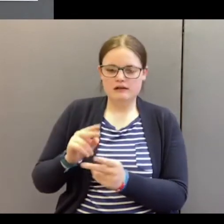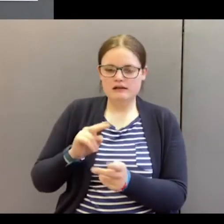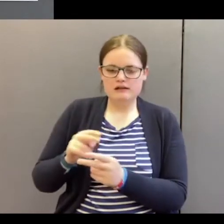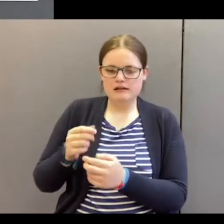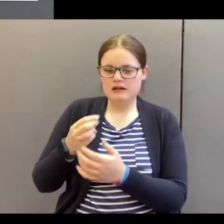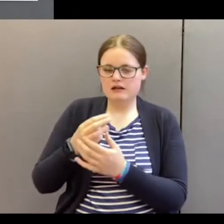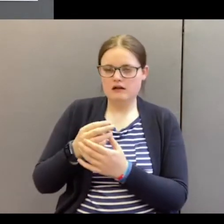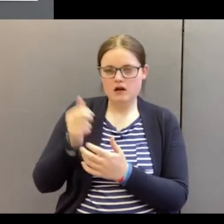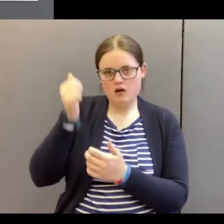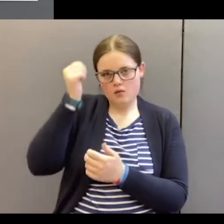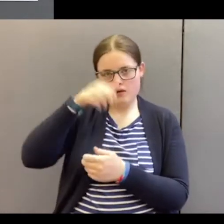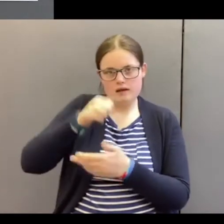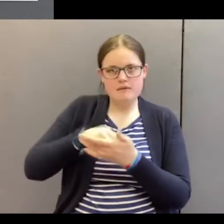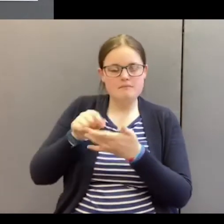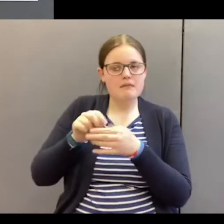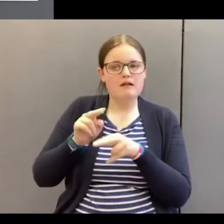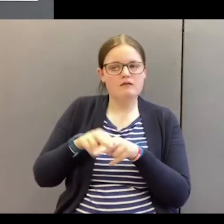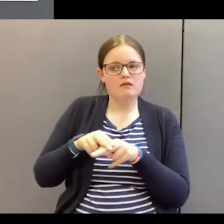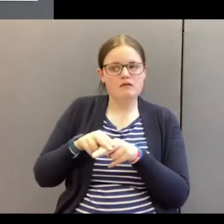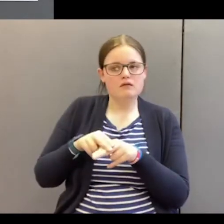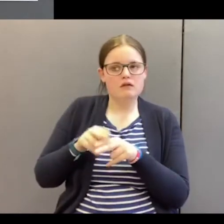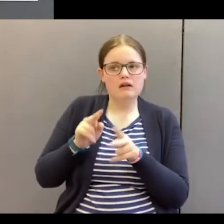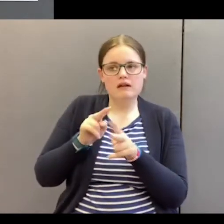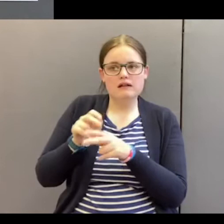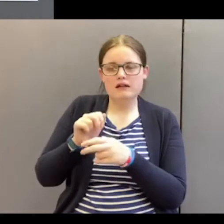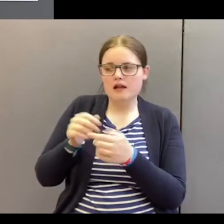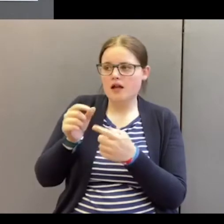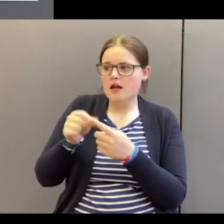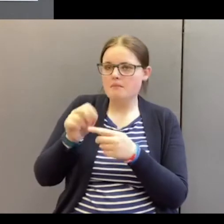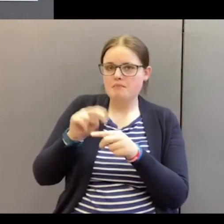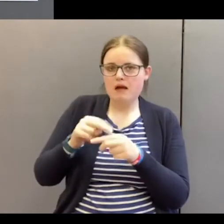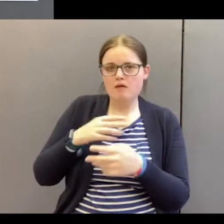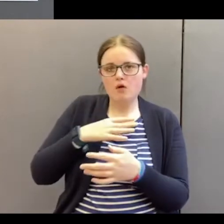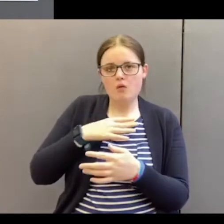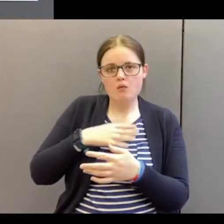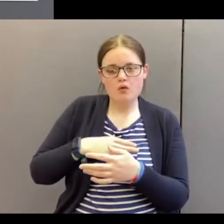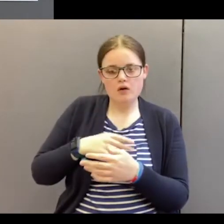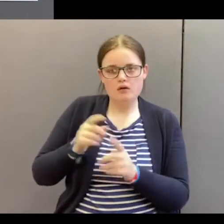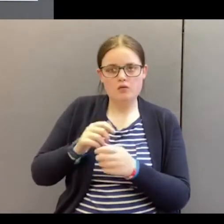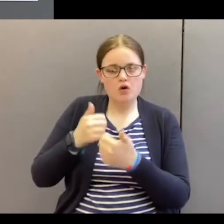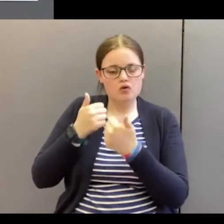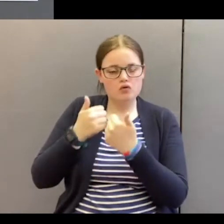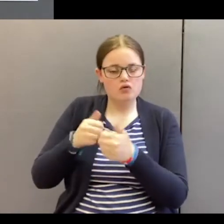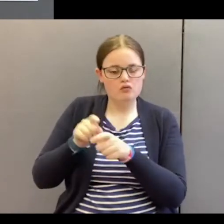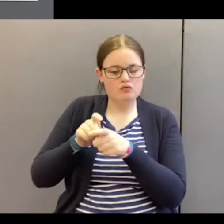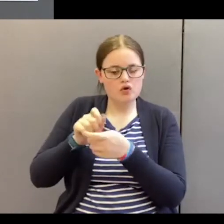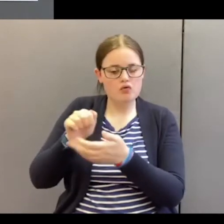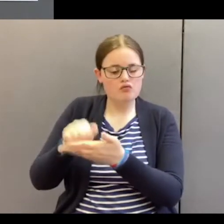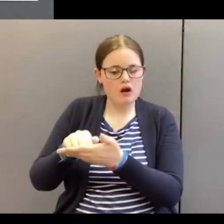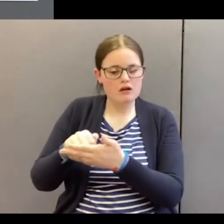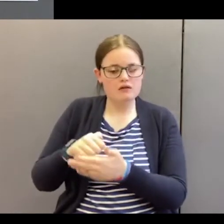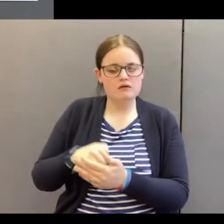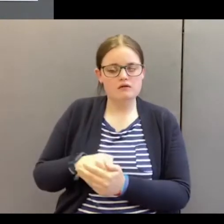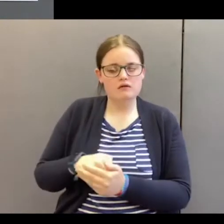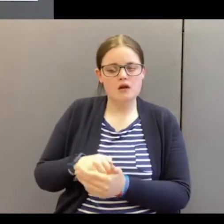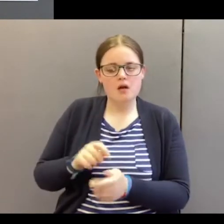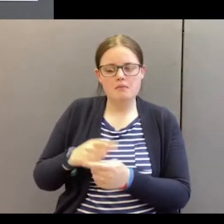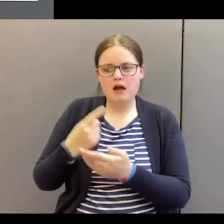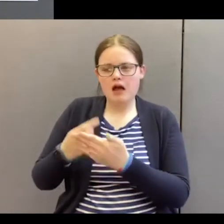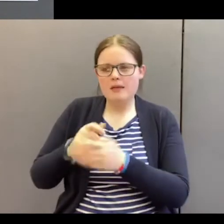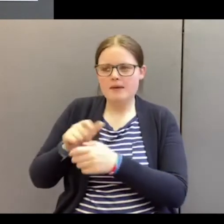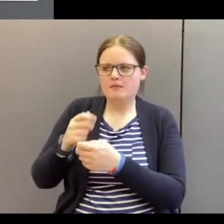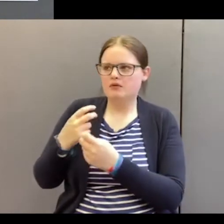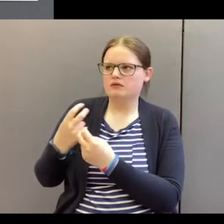in their parents. They see that their parents want what's good and what's right. But others, they